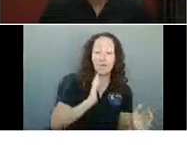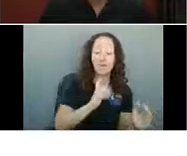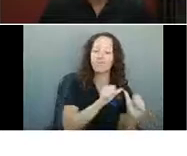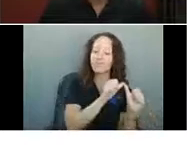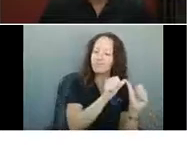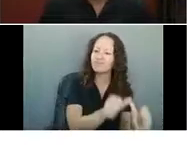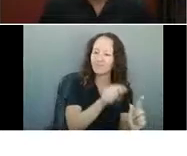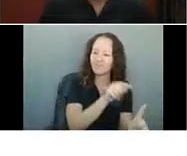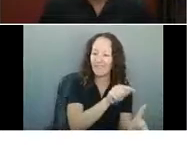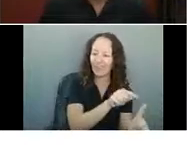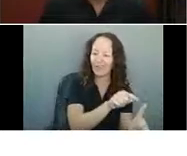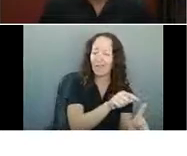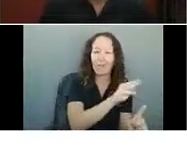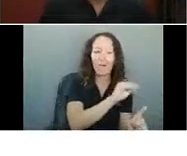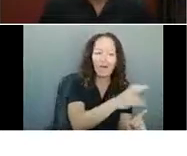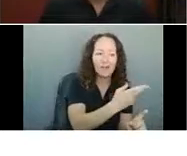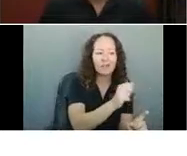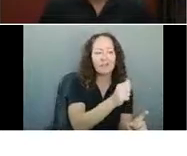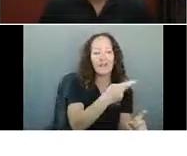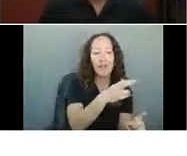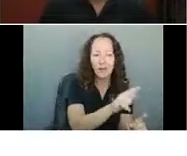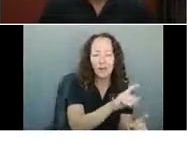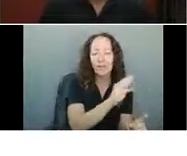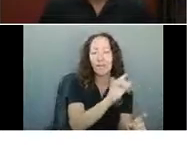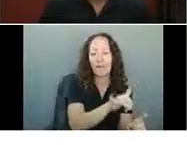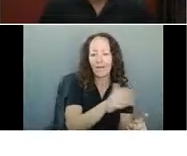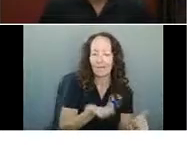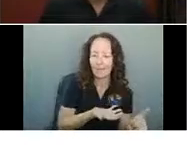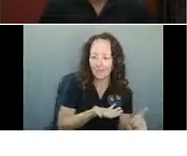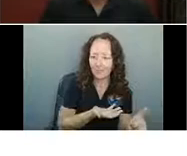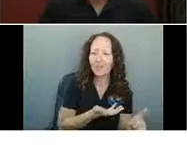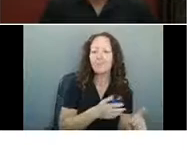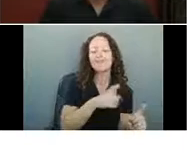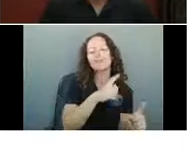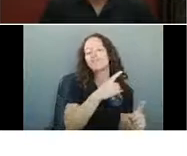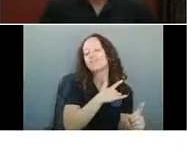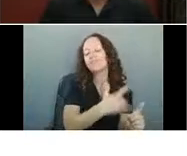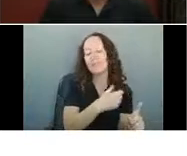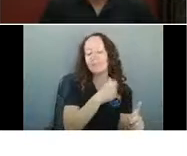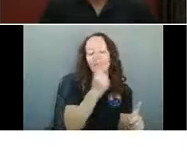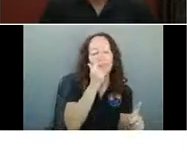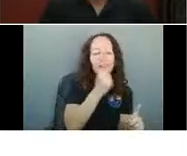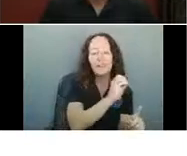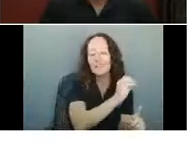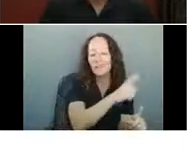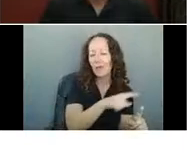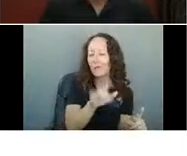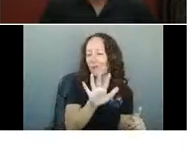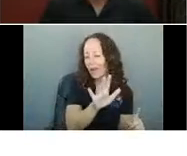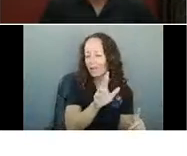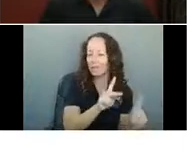between about March, April and May. And we had about zero to five cases a day. There was very few